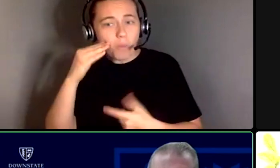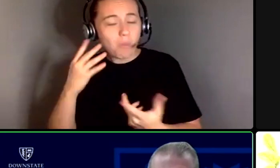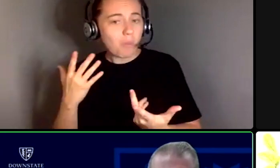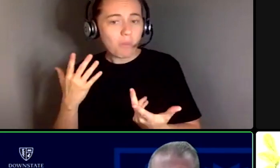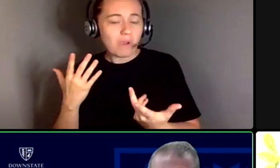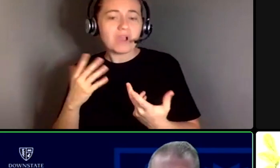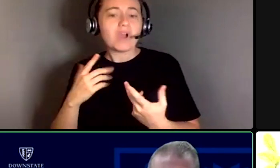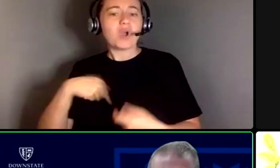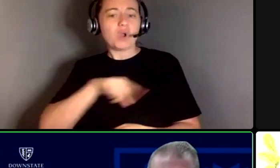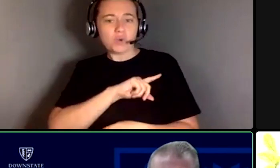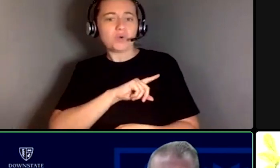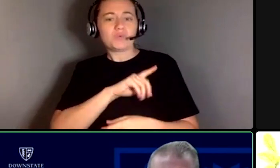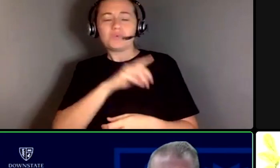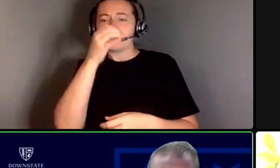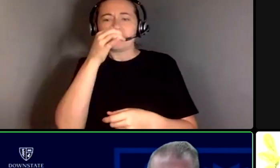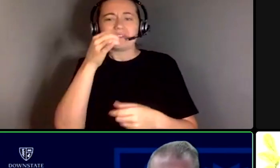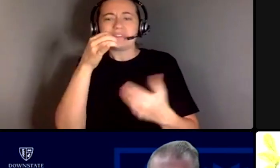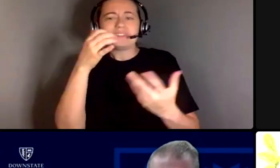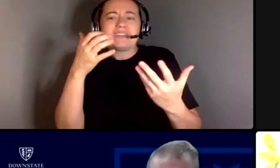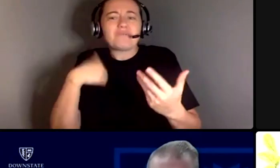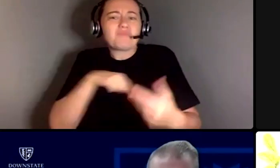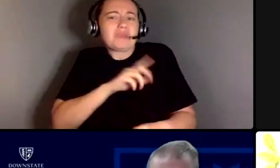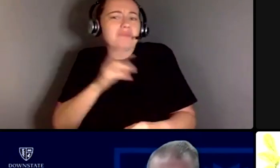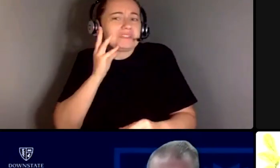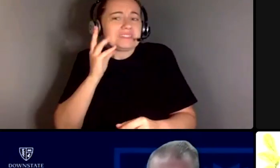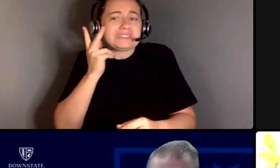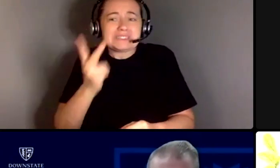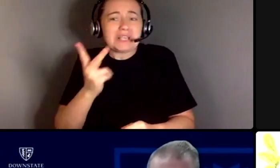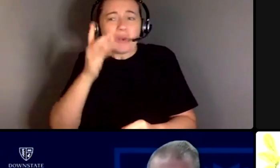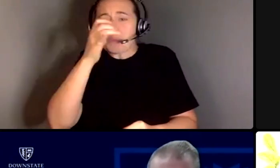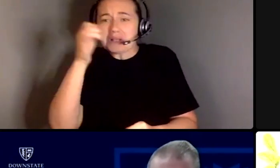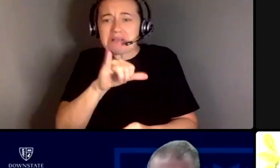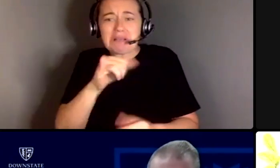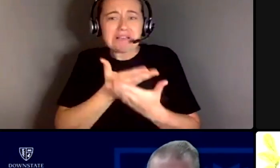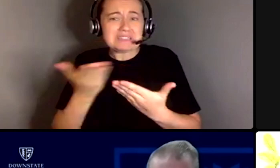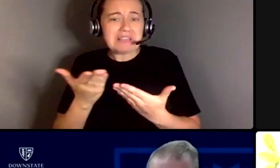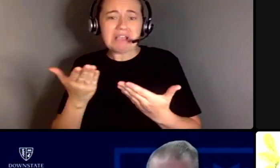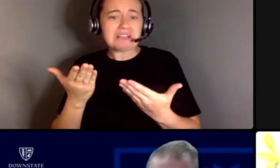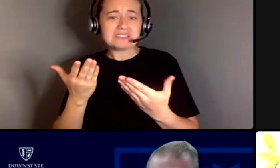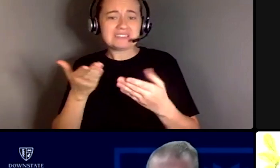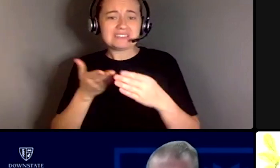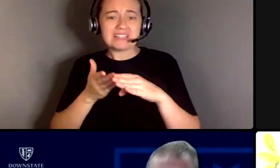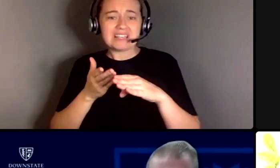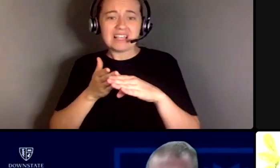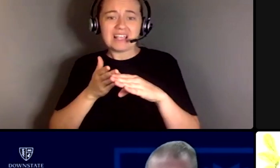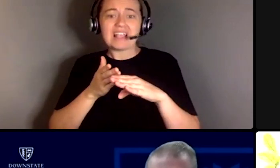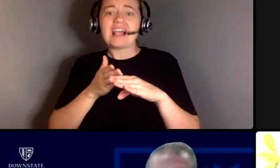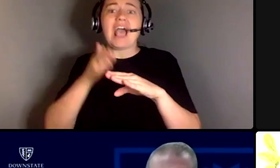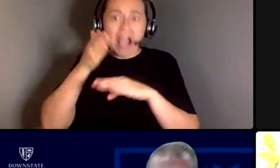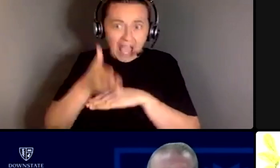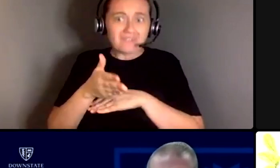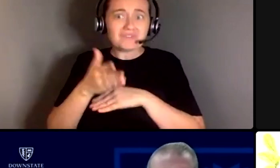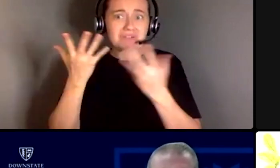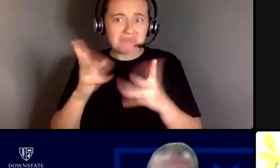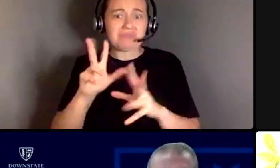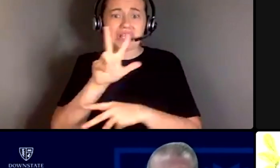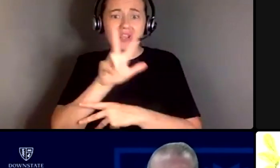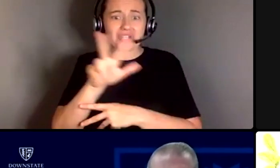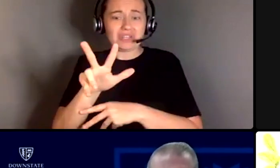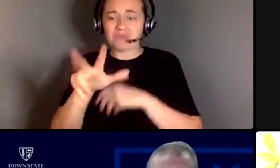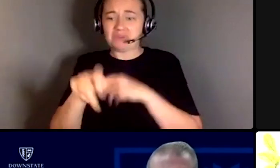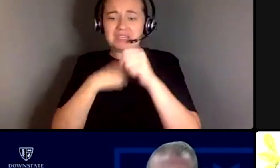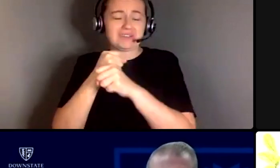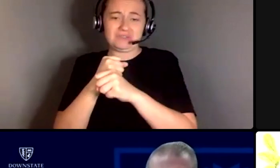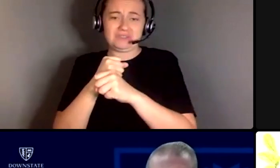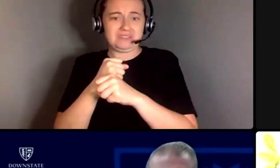ridiculous things well after the 30, you know, plus years of the